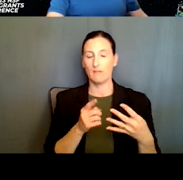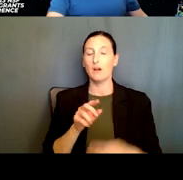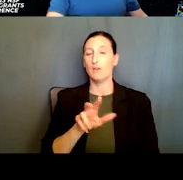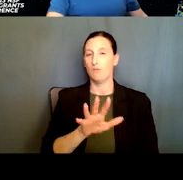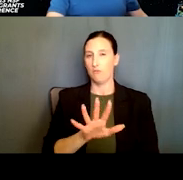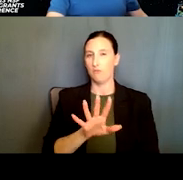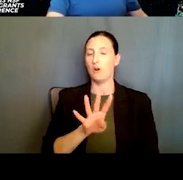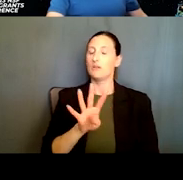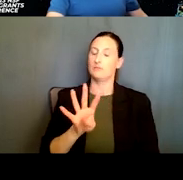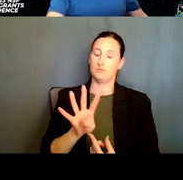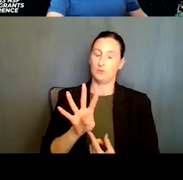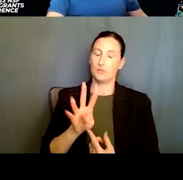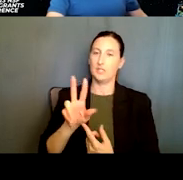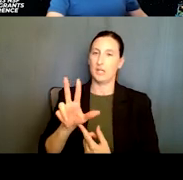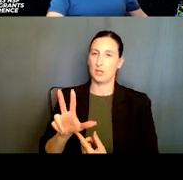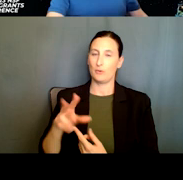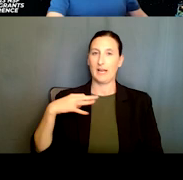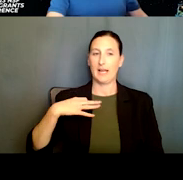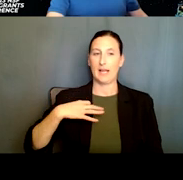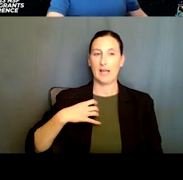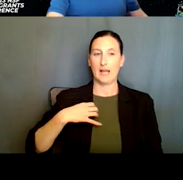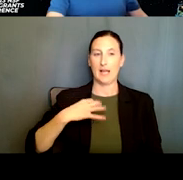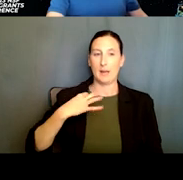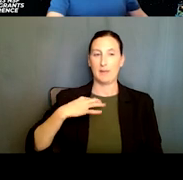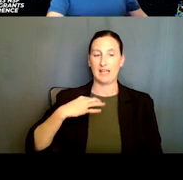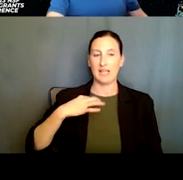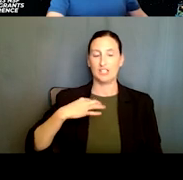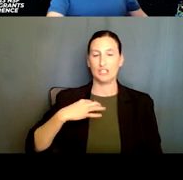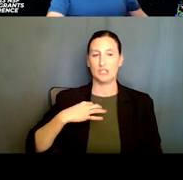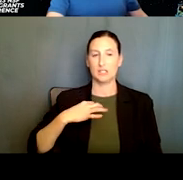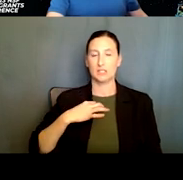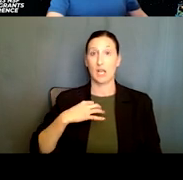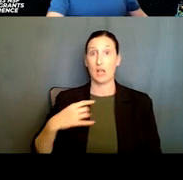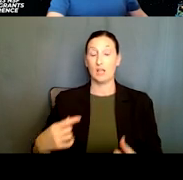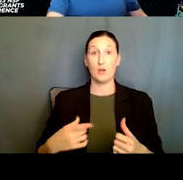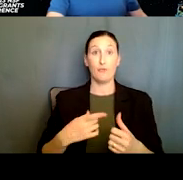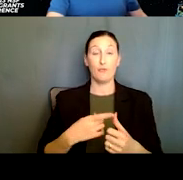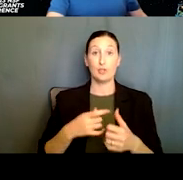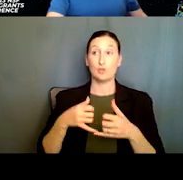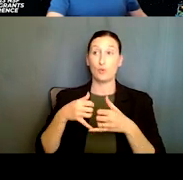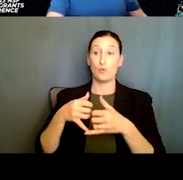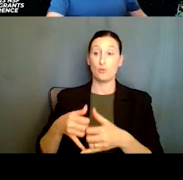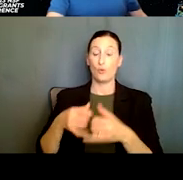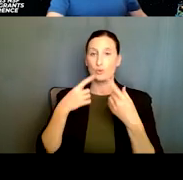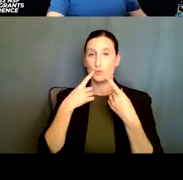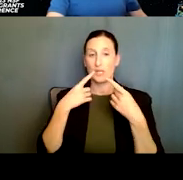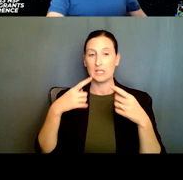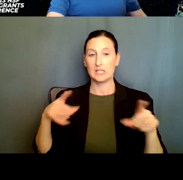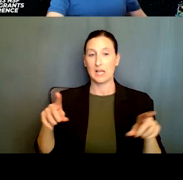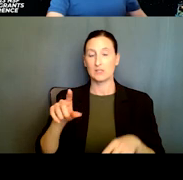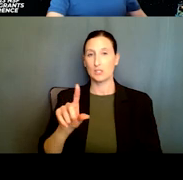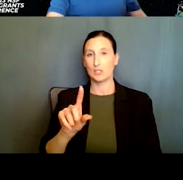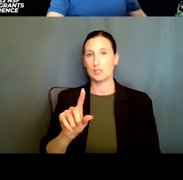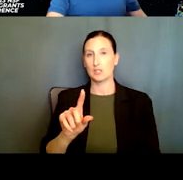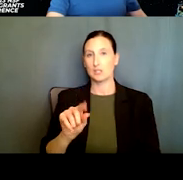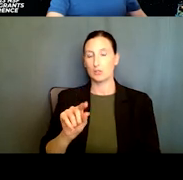applications, um, and, uh, the first round of awards were, was around, were announced in 2023. There is